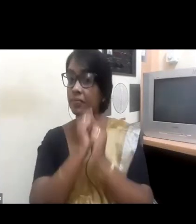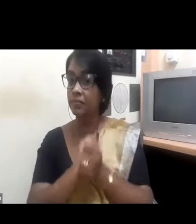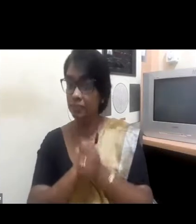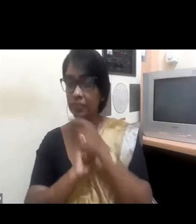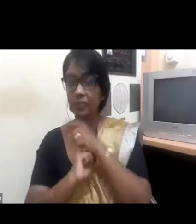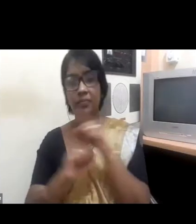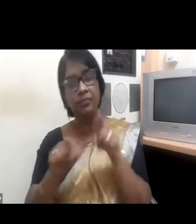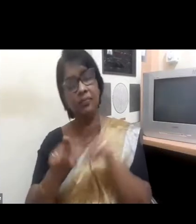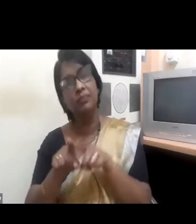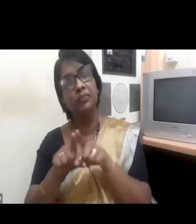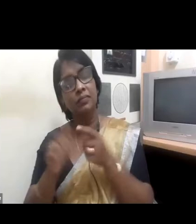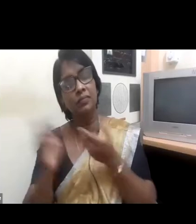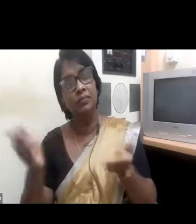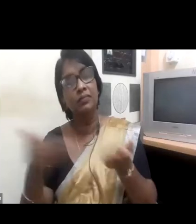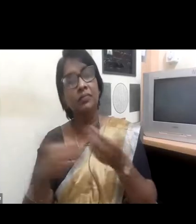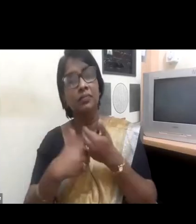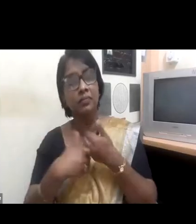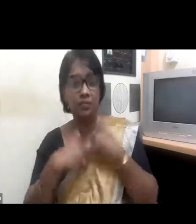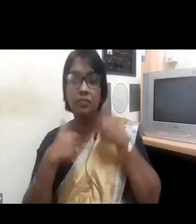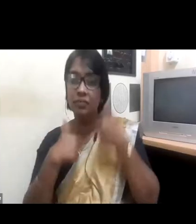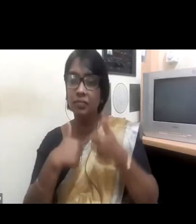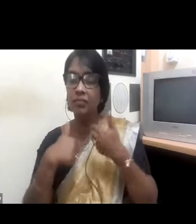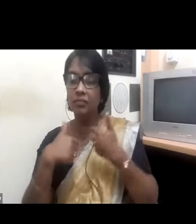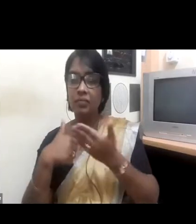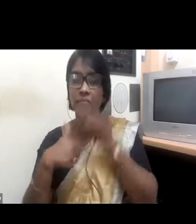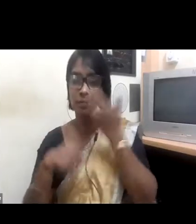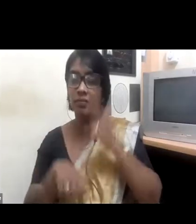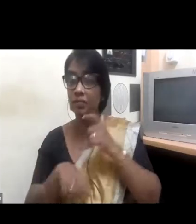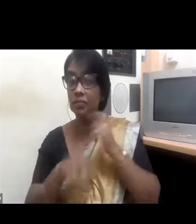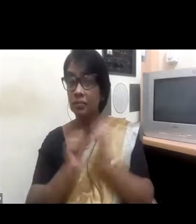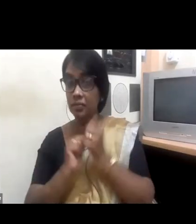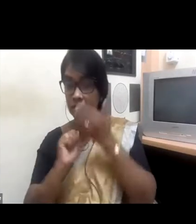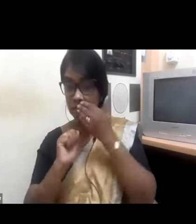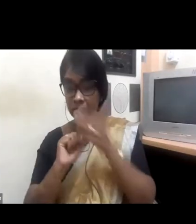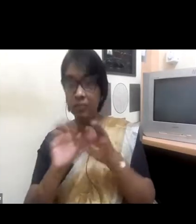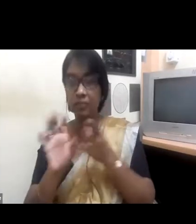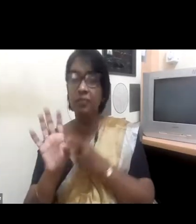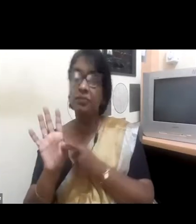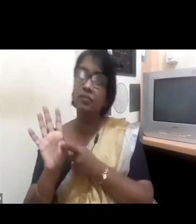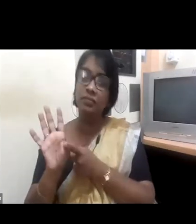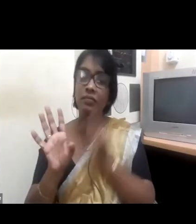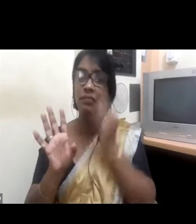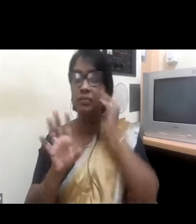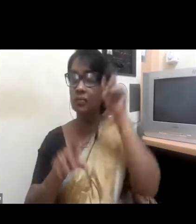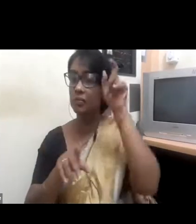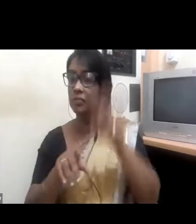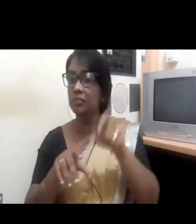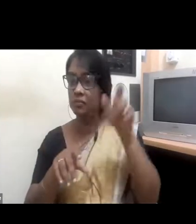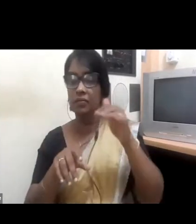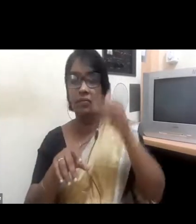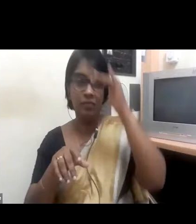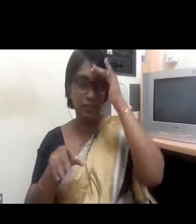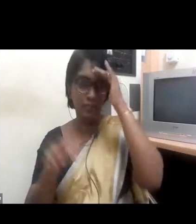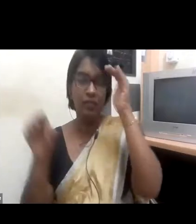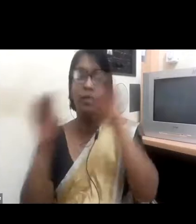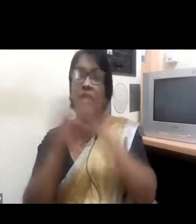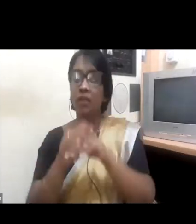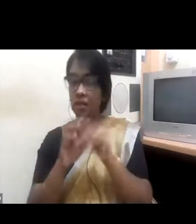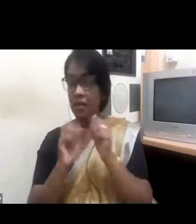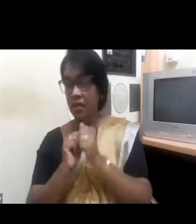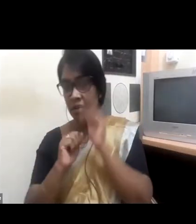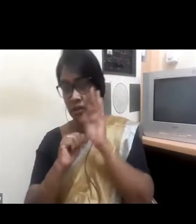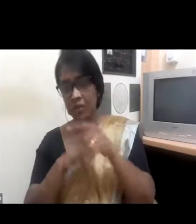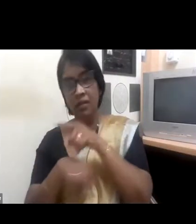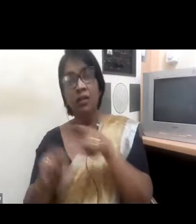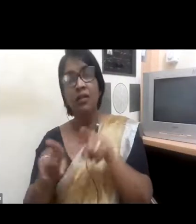young women taking on leadership roles. So, in order to, you know, get the whole culture change, I